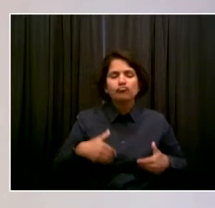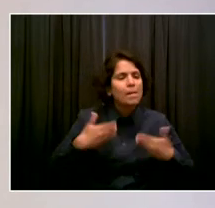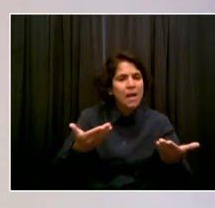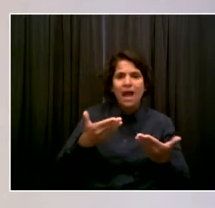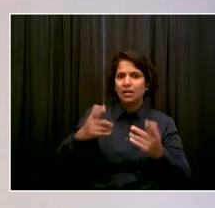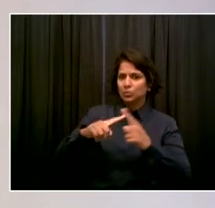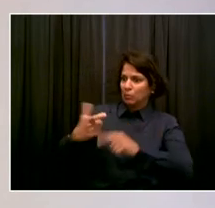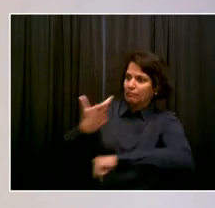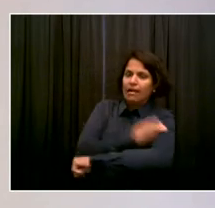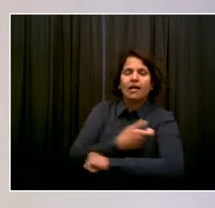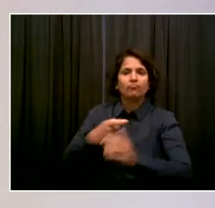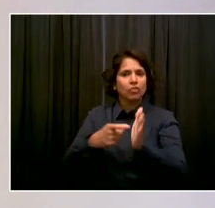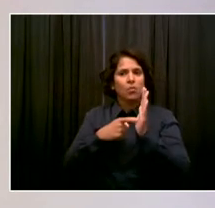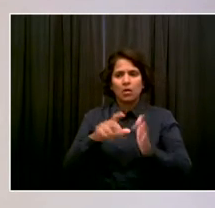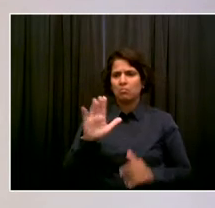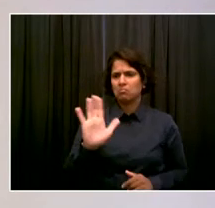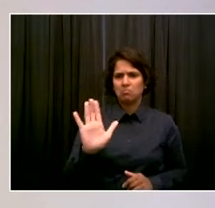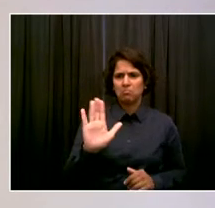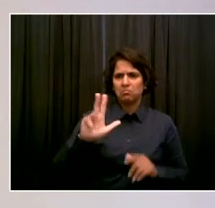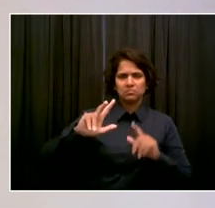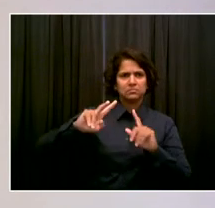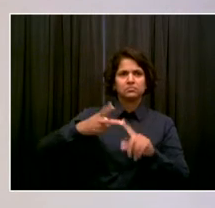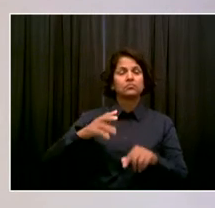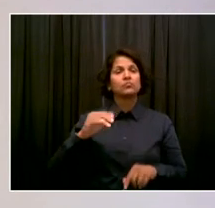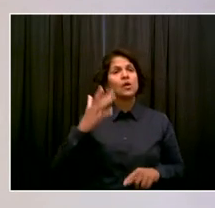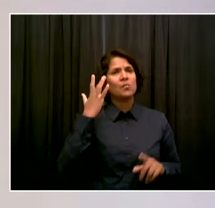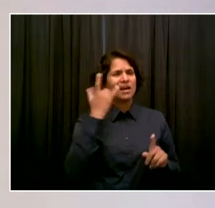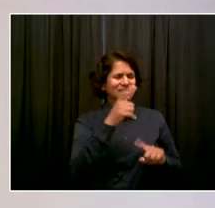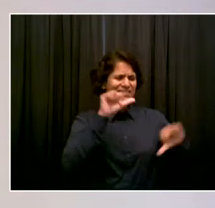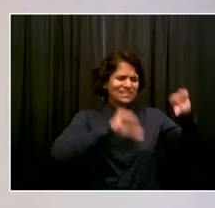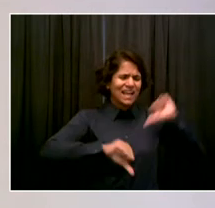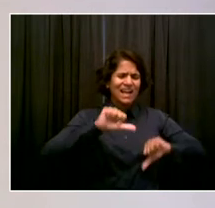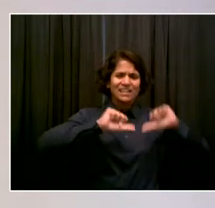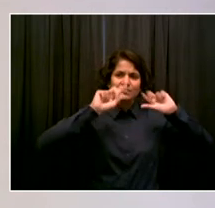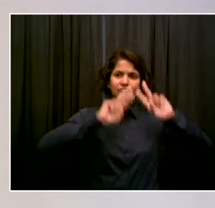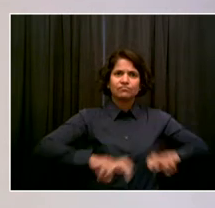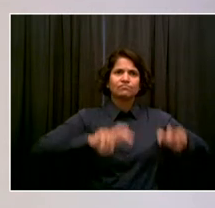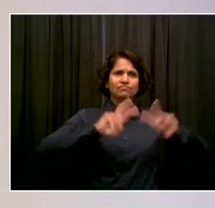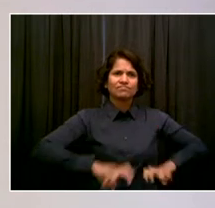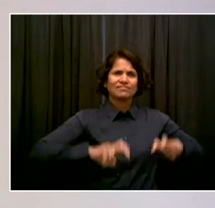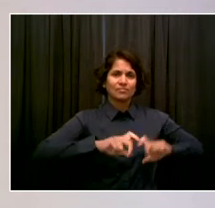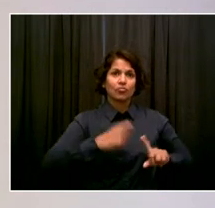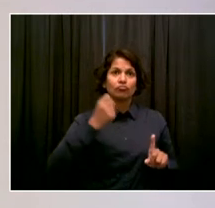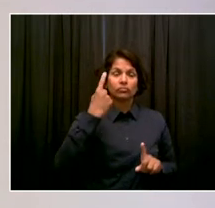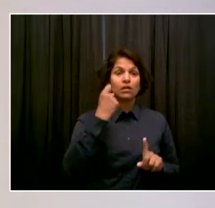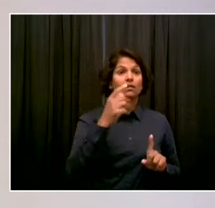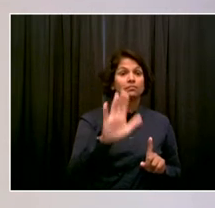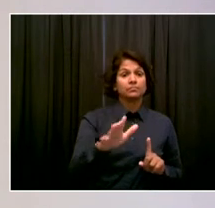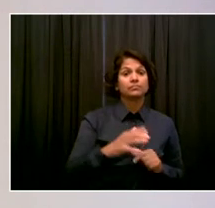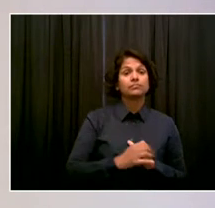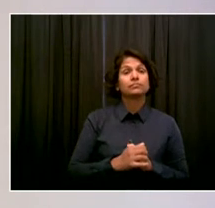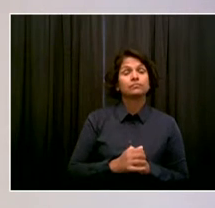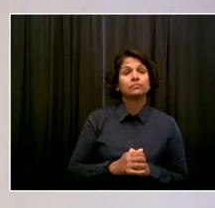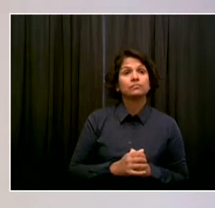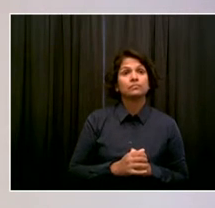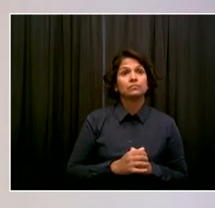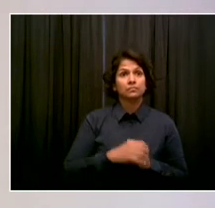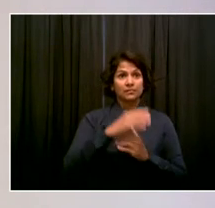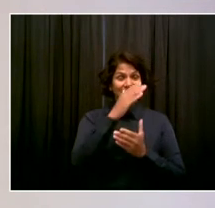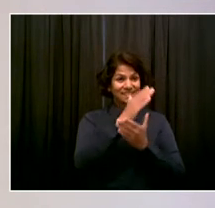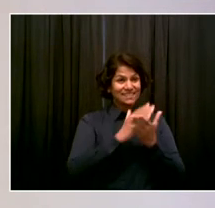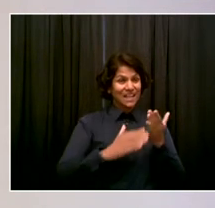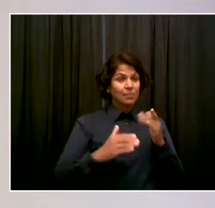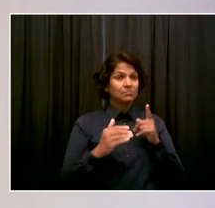based on our scientific understanding right now. However, there is some evidence, and it is growing, that booster